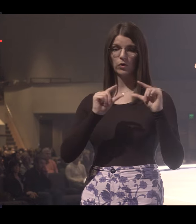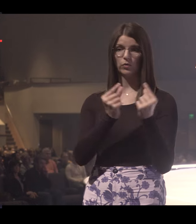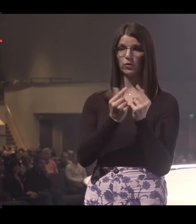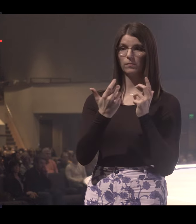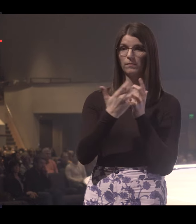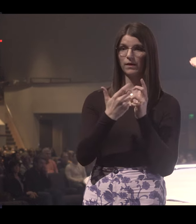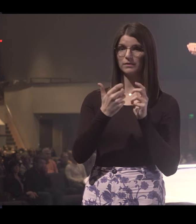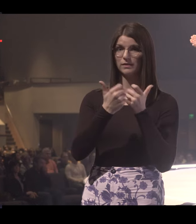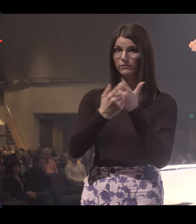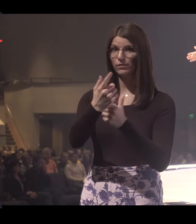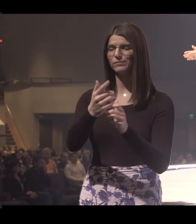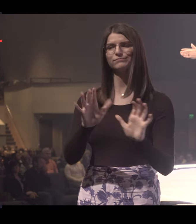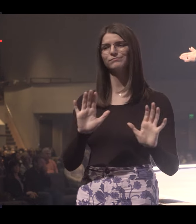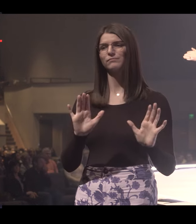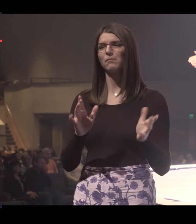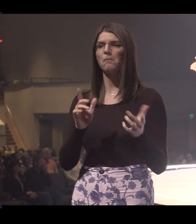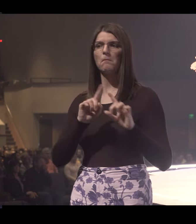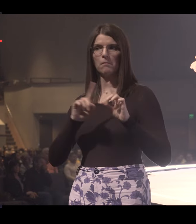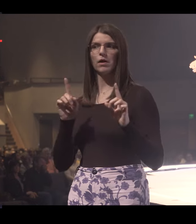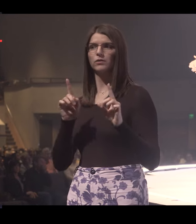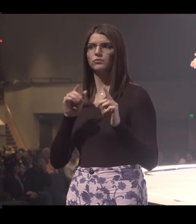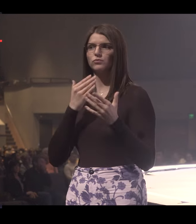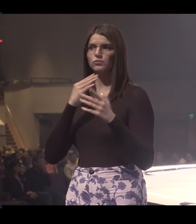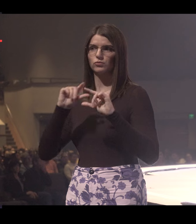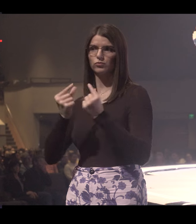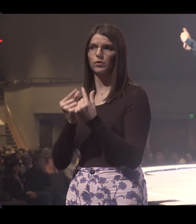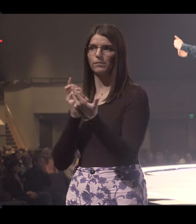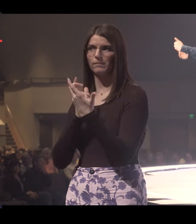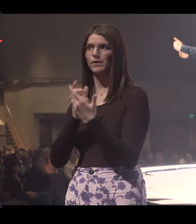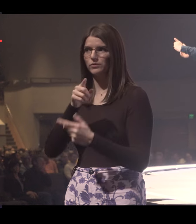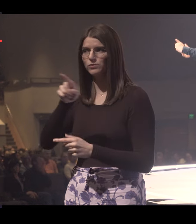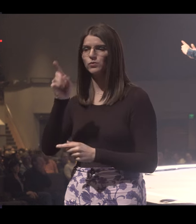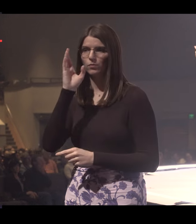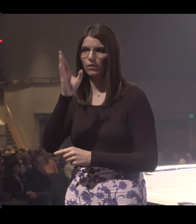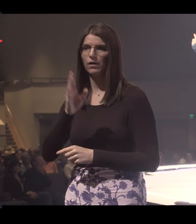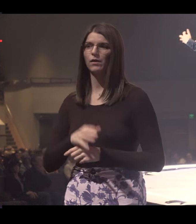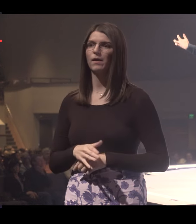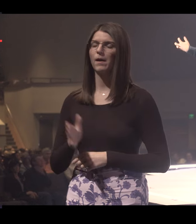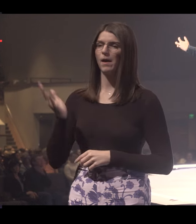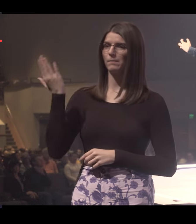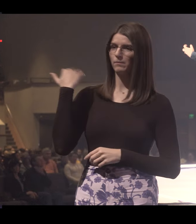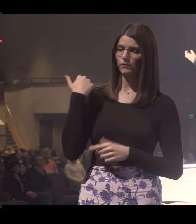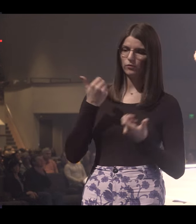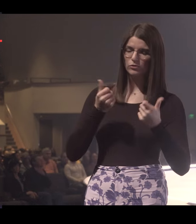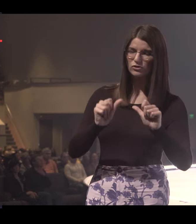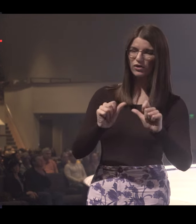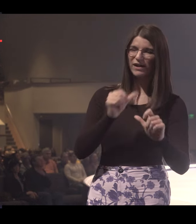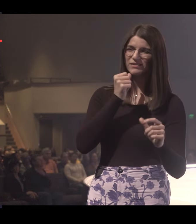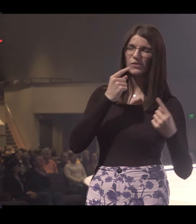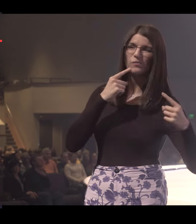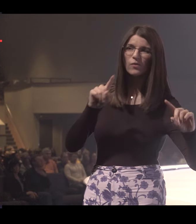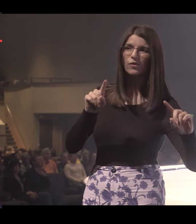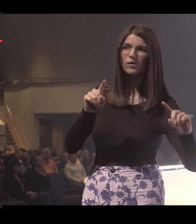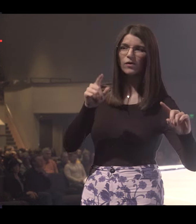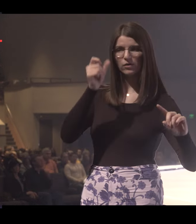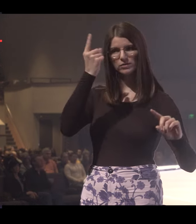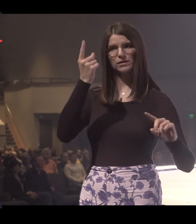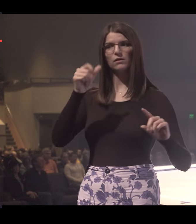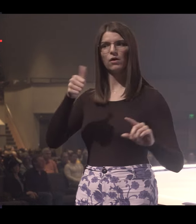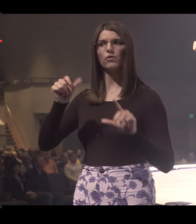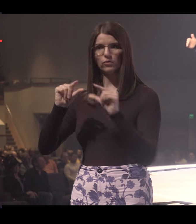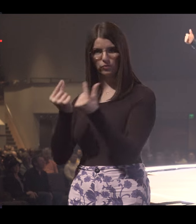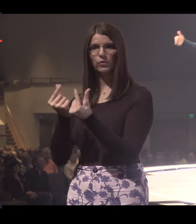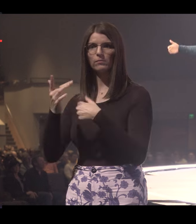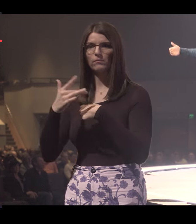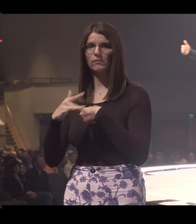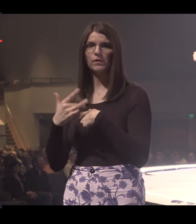is for everyone, but there's a group for everyone, which means if you tried a group in the past and it didn't work, listen, there's another group for you